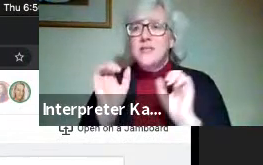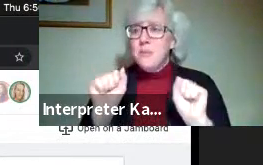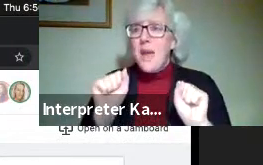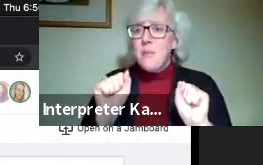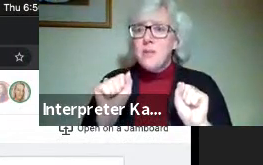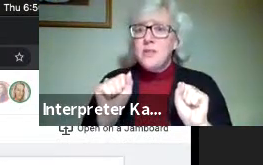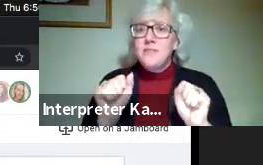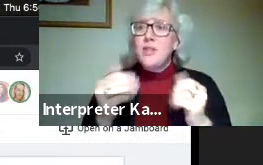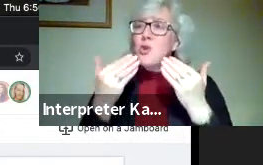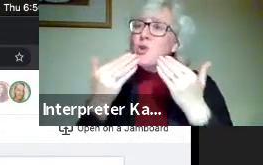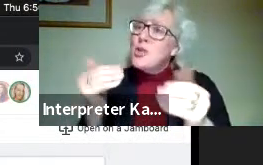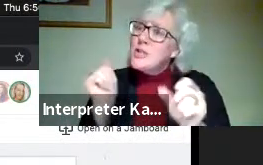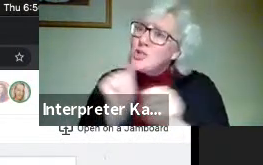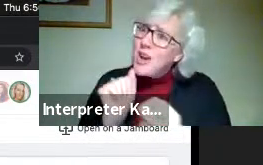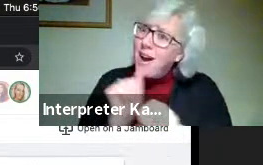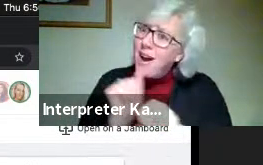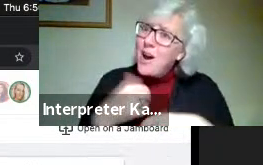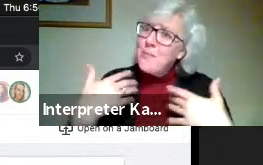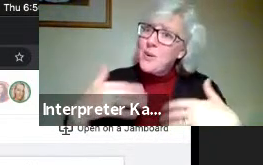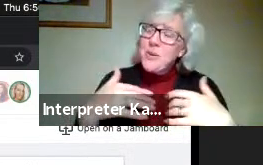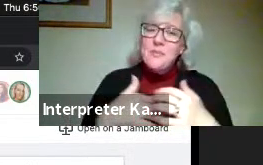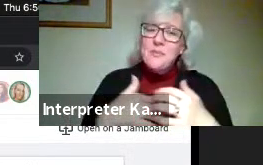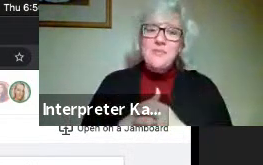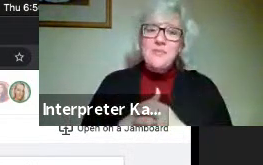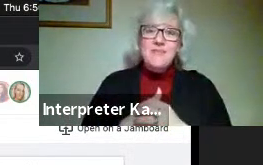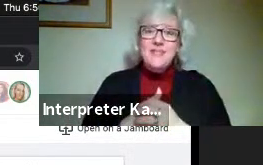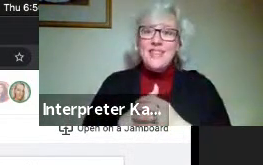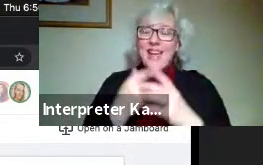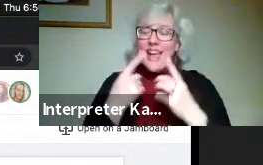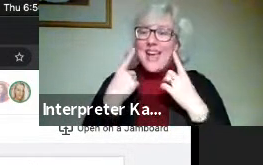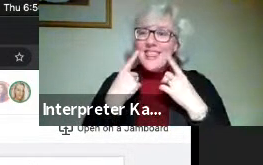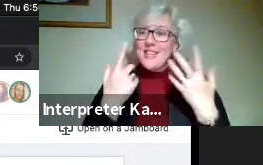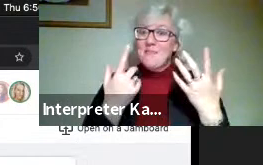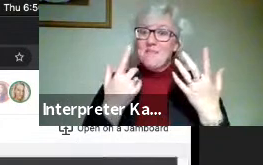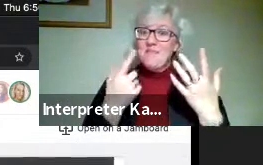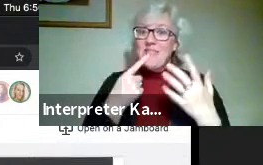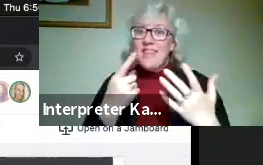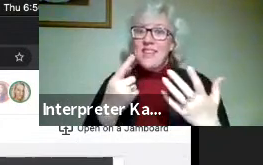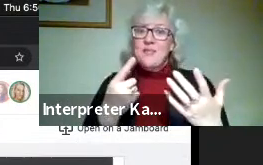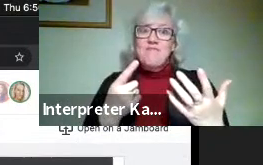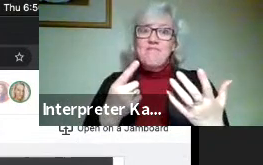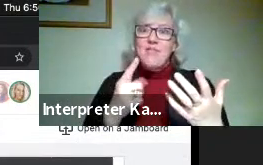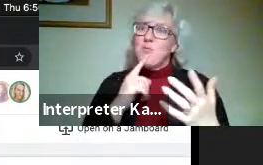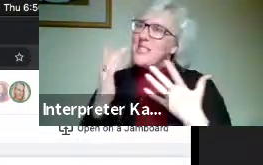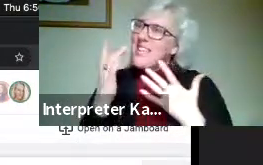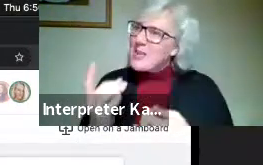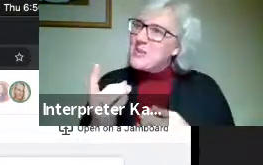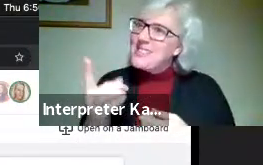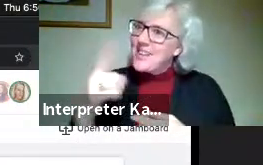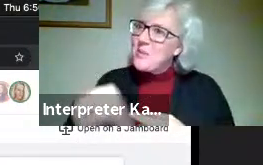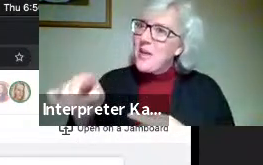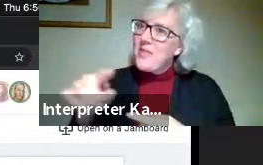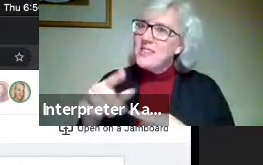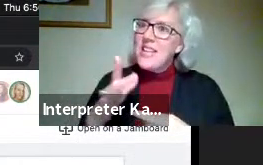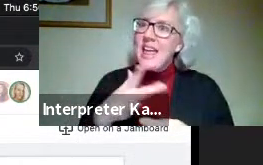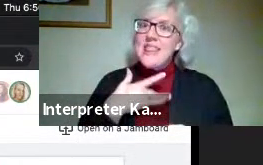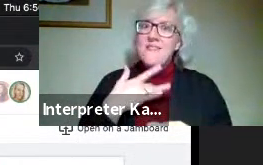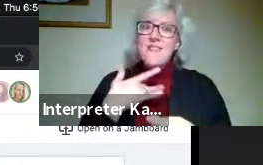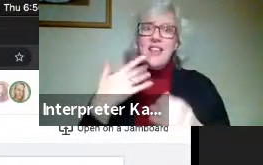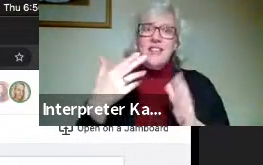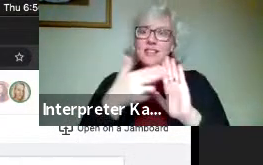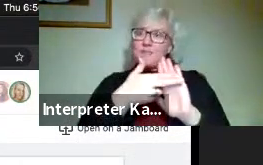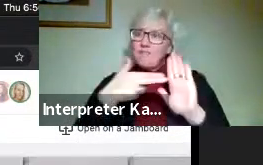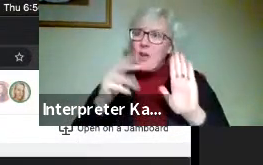Good job, you guys. I think the thing I find very interesting about this is the feeling of brand that's